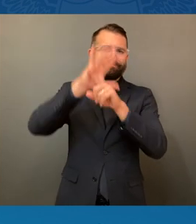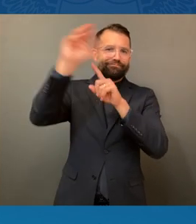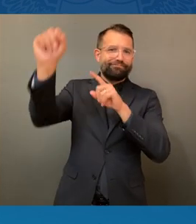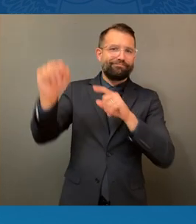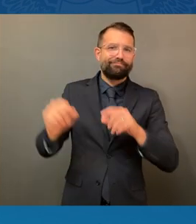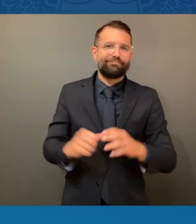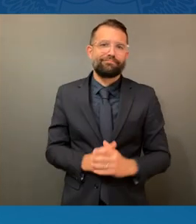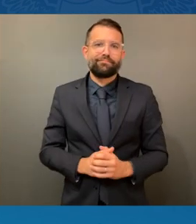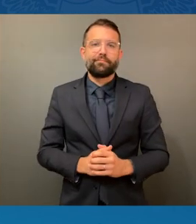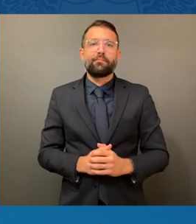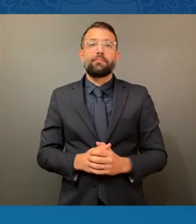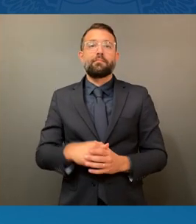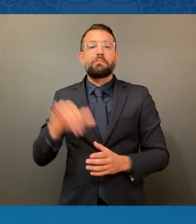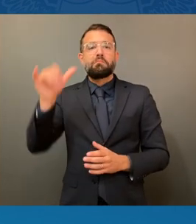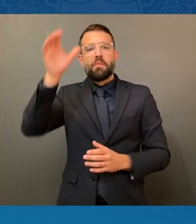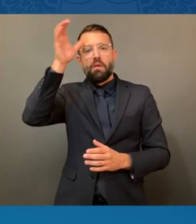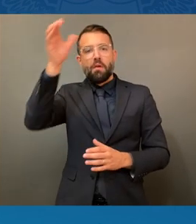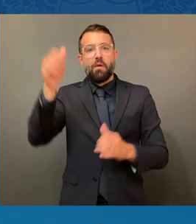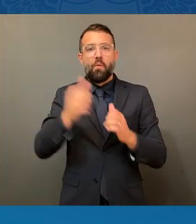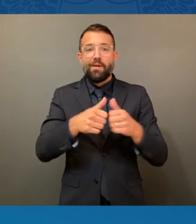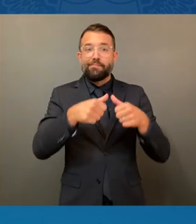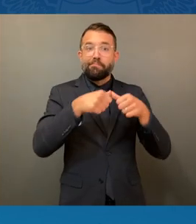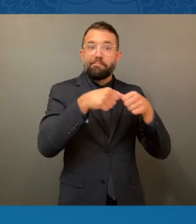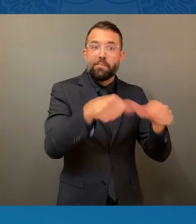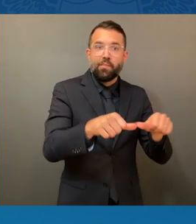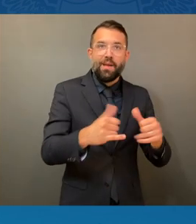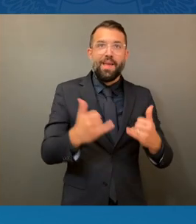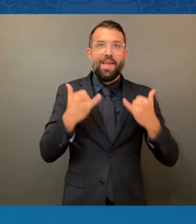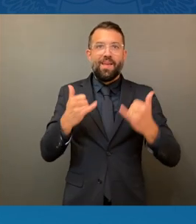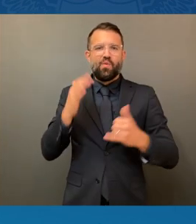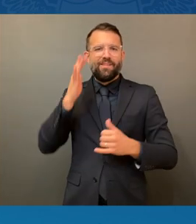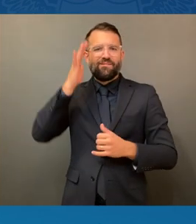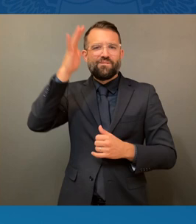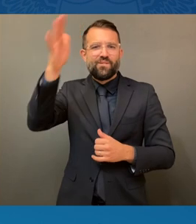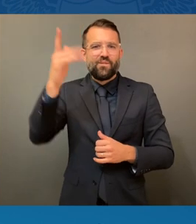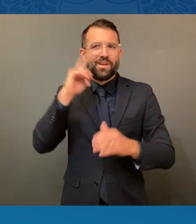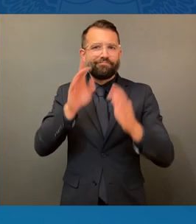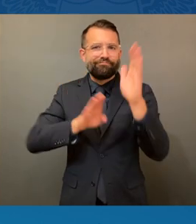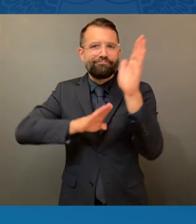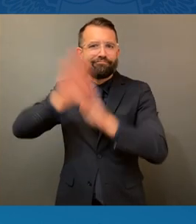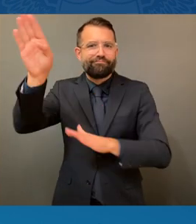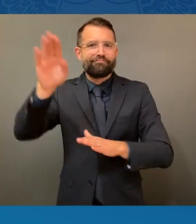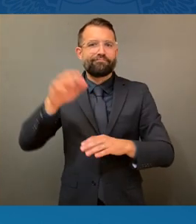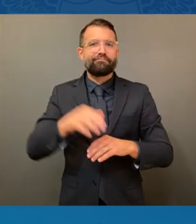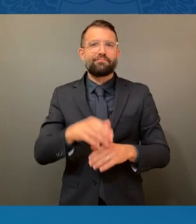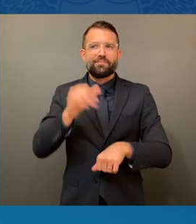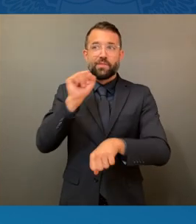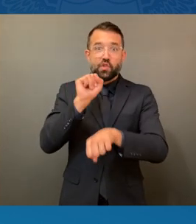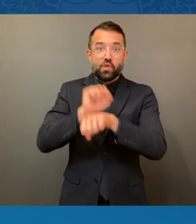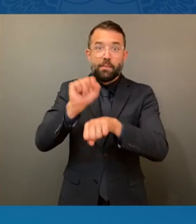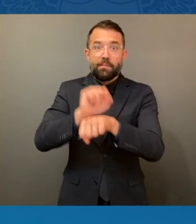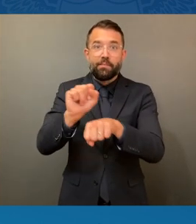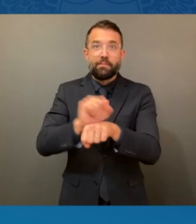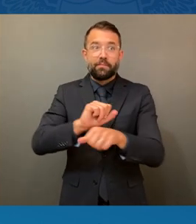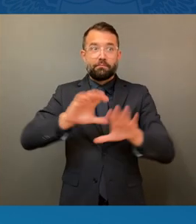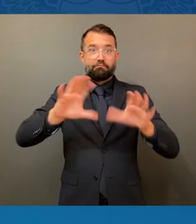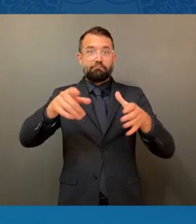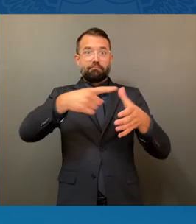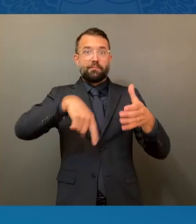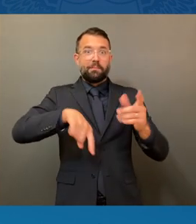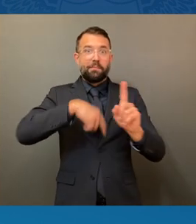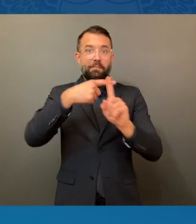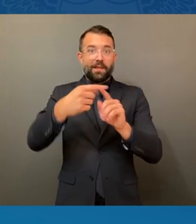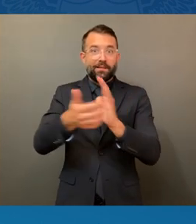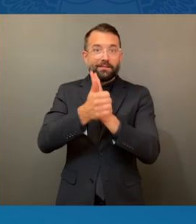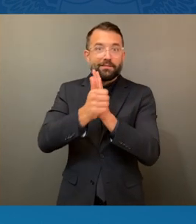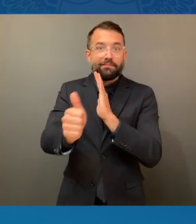leadership as it relates to our ability to have the workforce and the skill sets to continue to invest in innovation and research